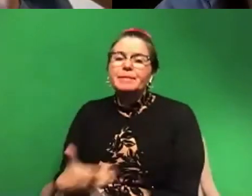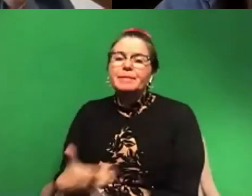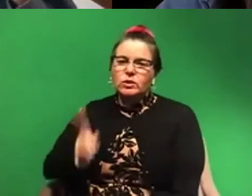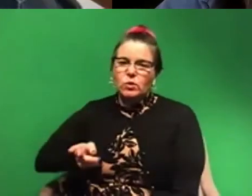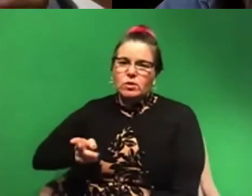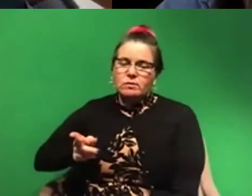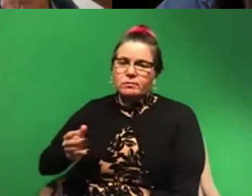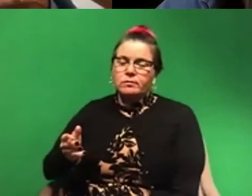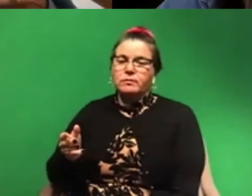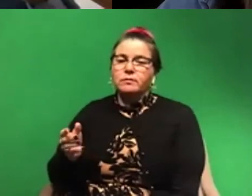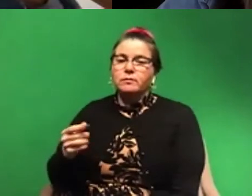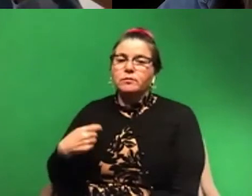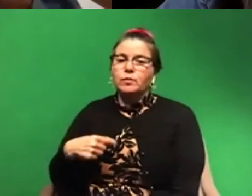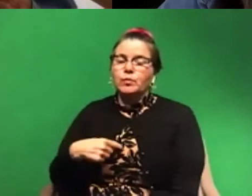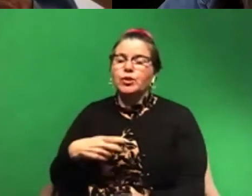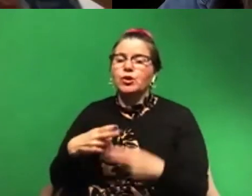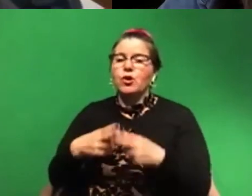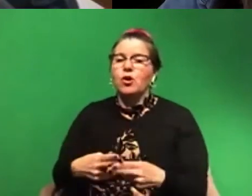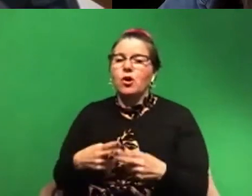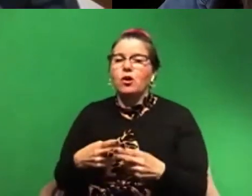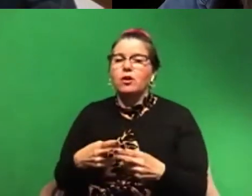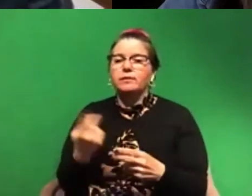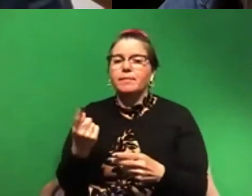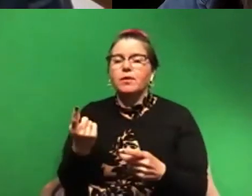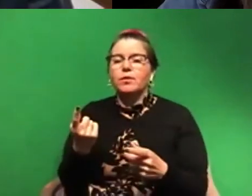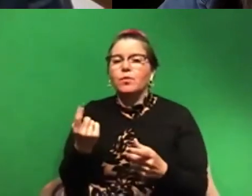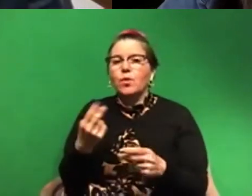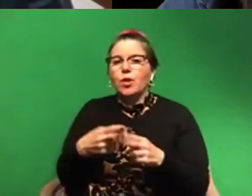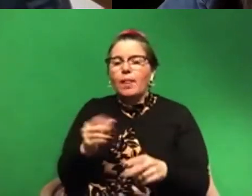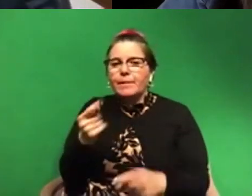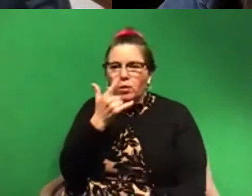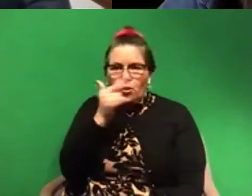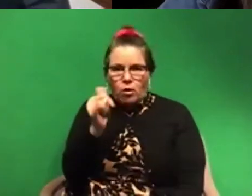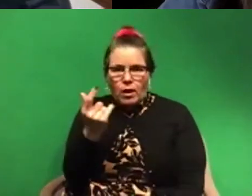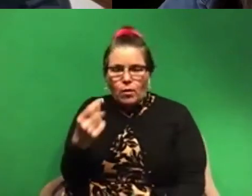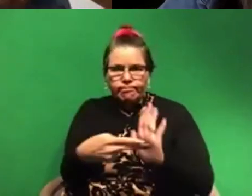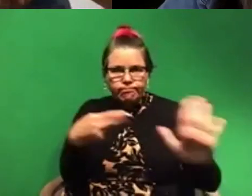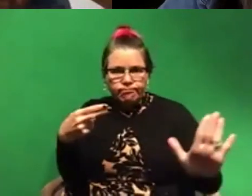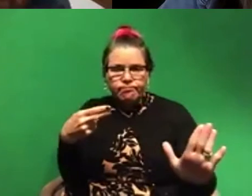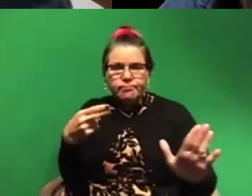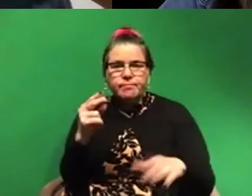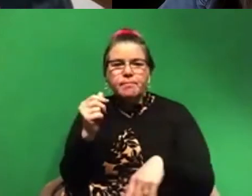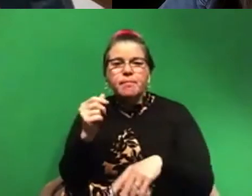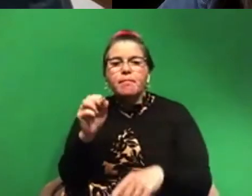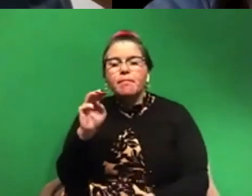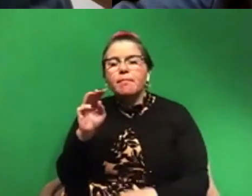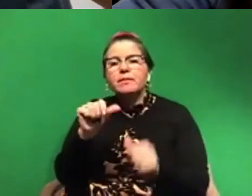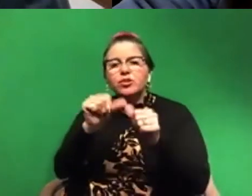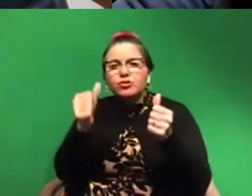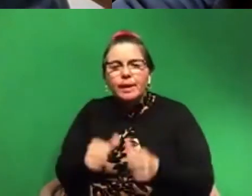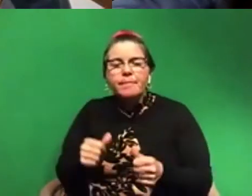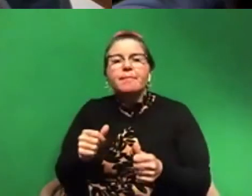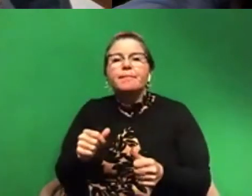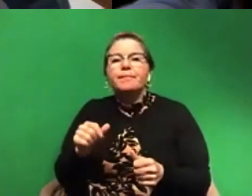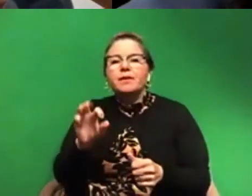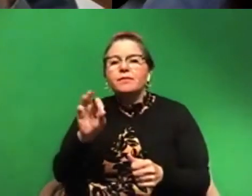we call a thing, what we call it because of what it looks like. Basically it's morphology, it's shape, it's form, it's